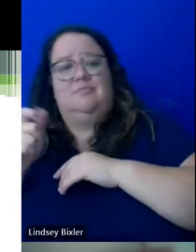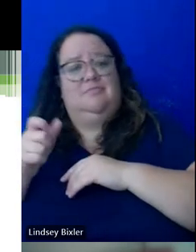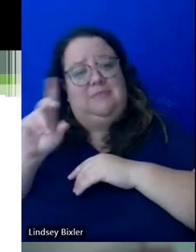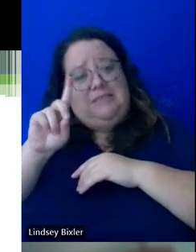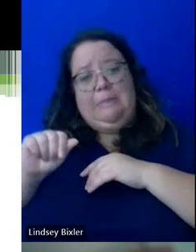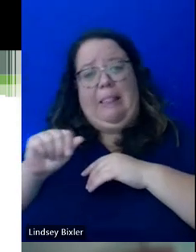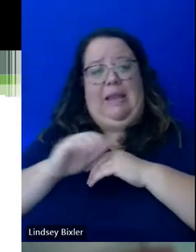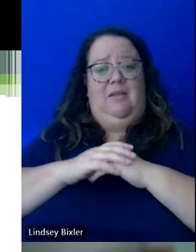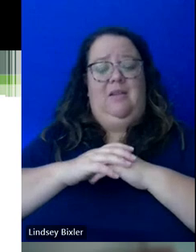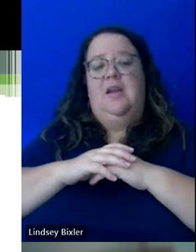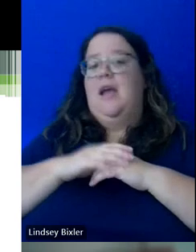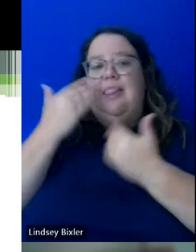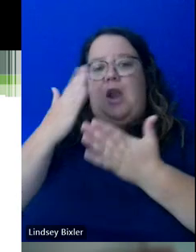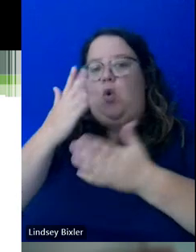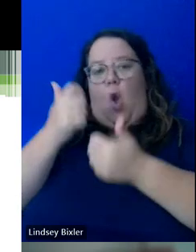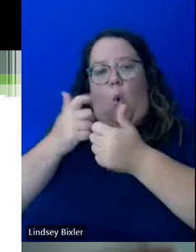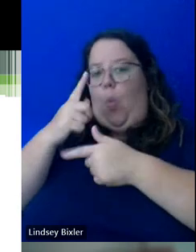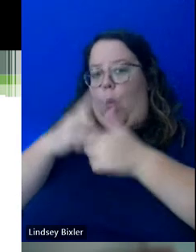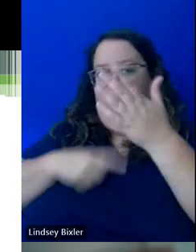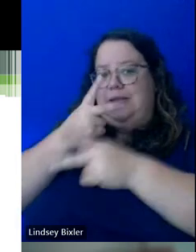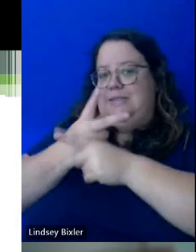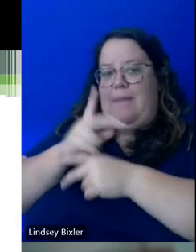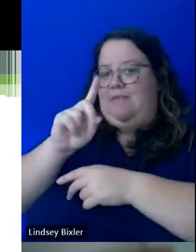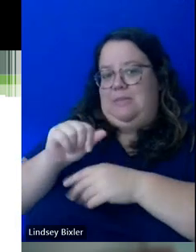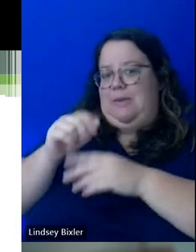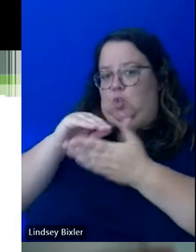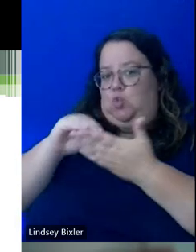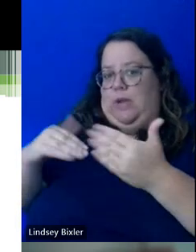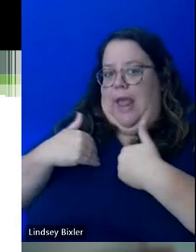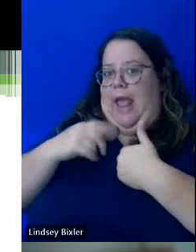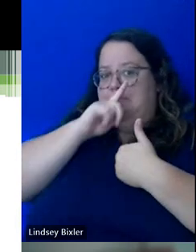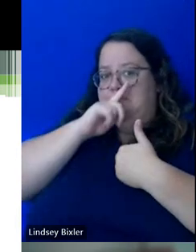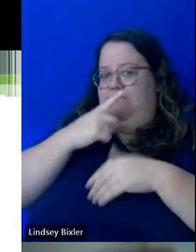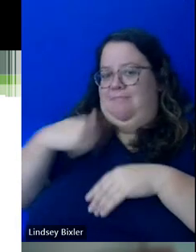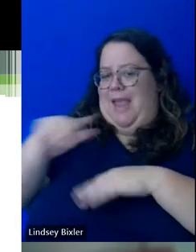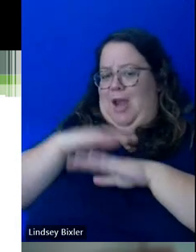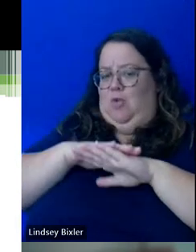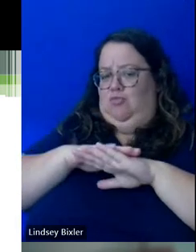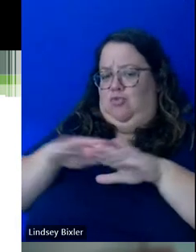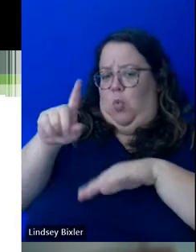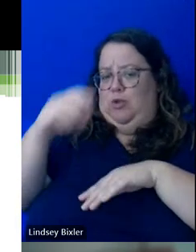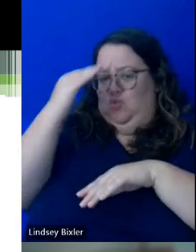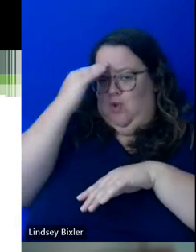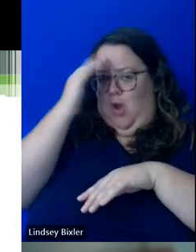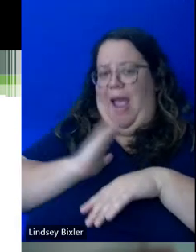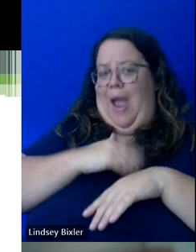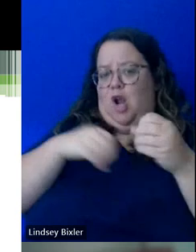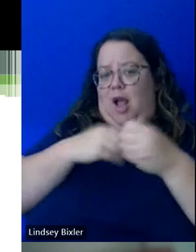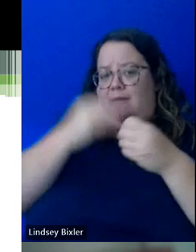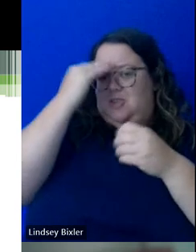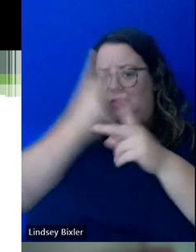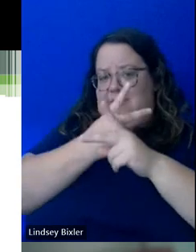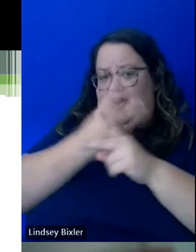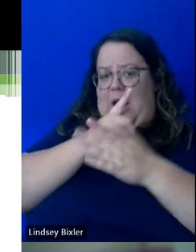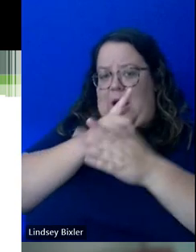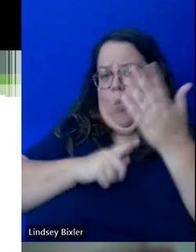know what type of disability a student has, and they don't need to know that's, you know, for our office to know and to kind of figure out what